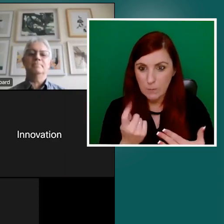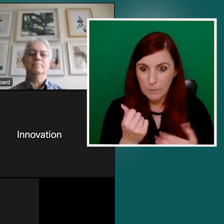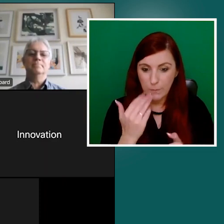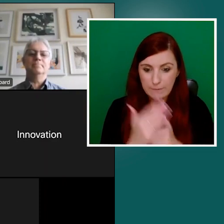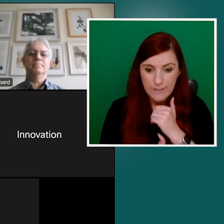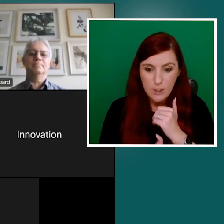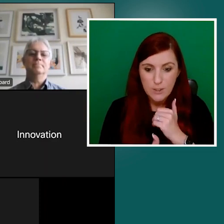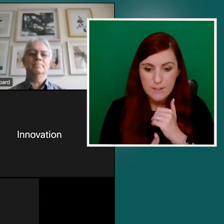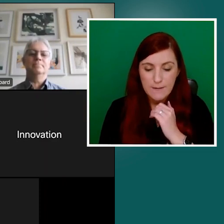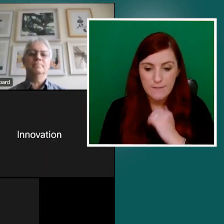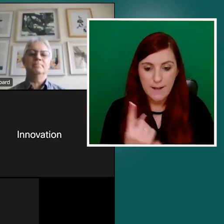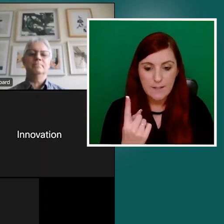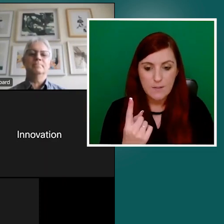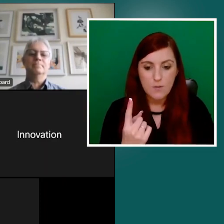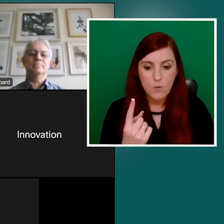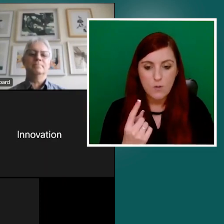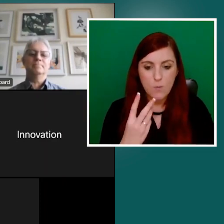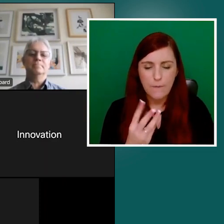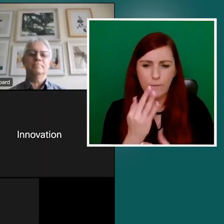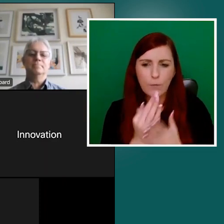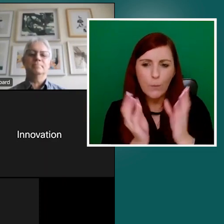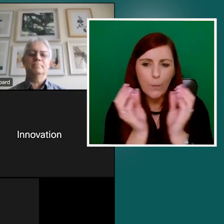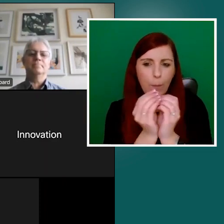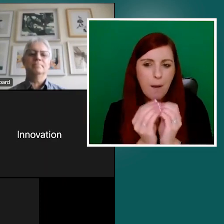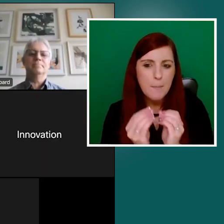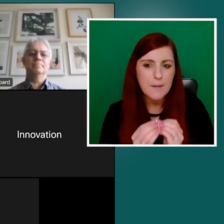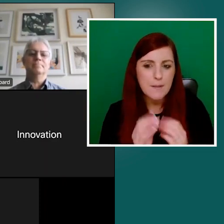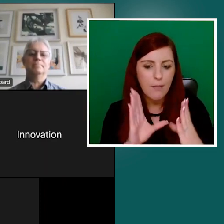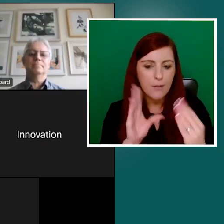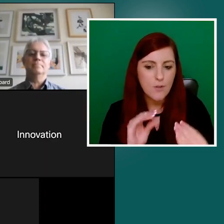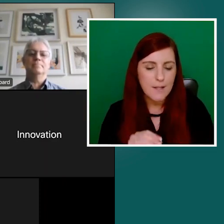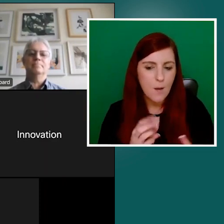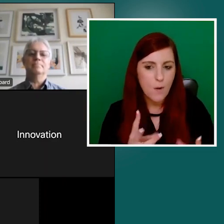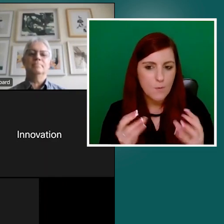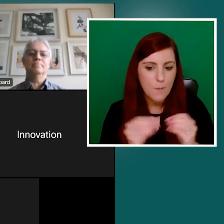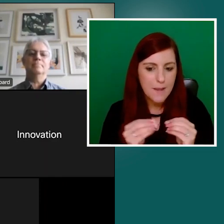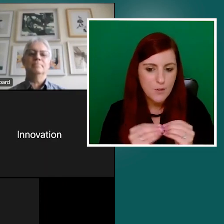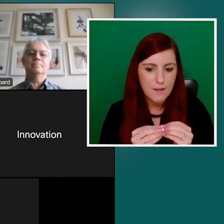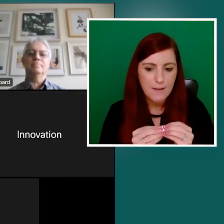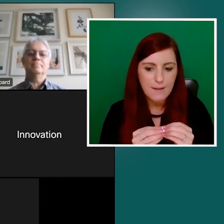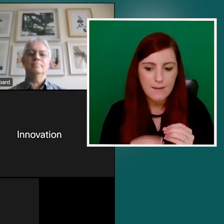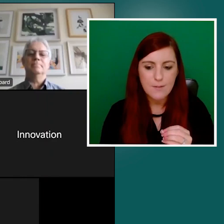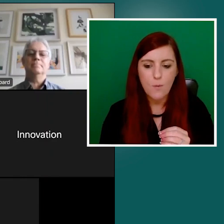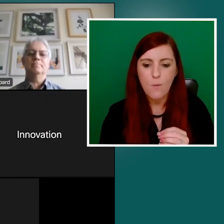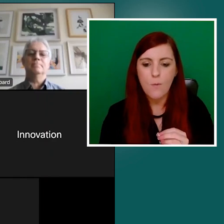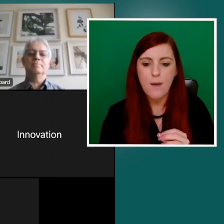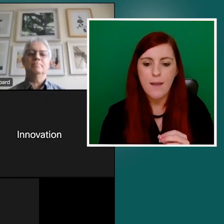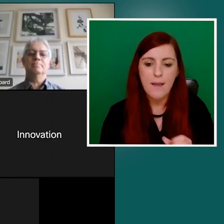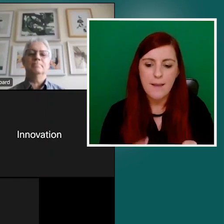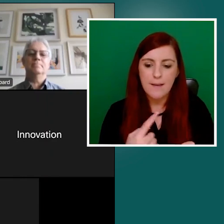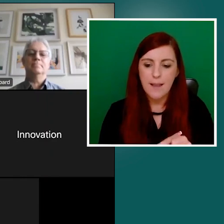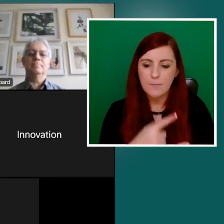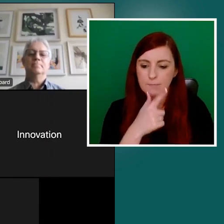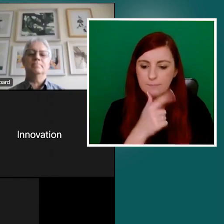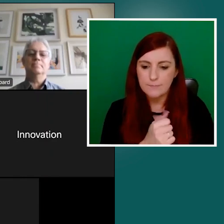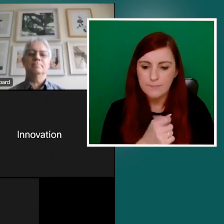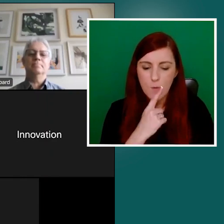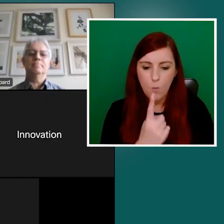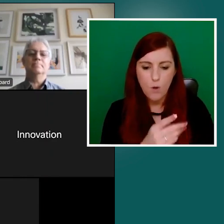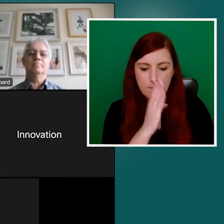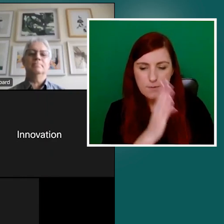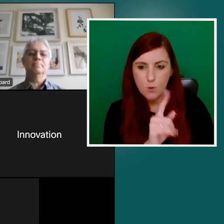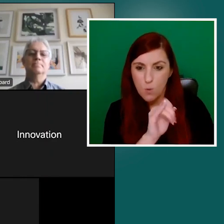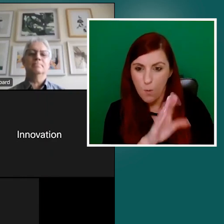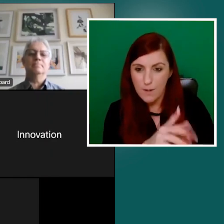chat line as well. Again, Gina Sparks, just to, to Donal in particular there to say thank you for the really excellent insights that we got from your podcast.